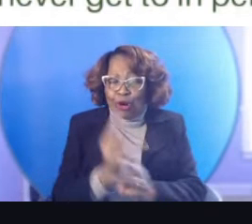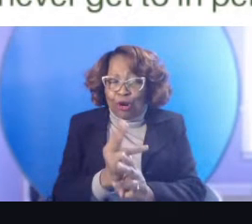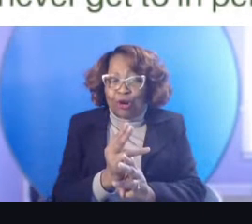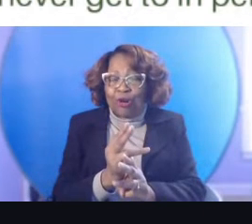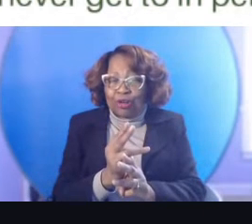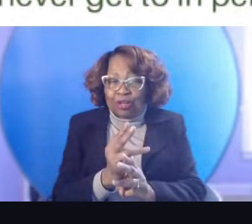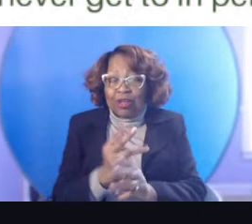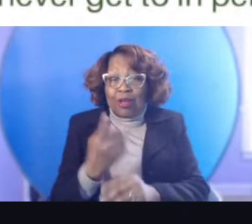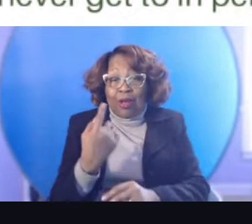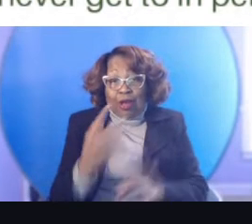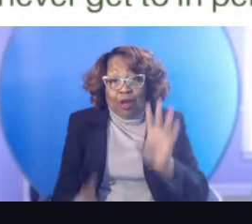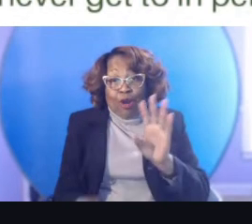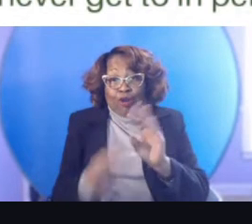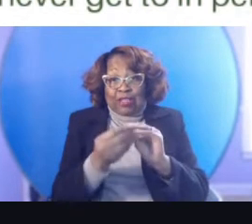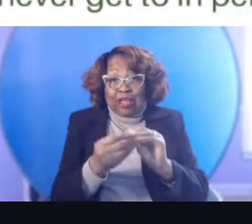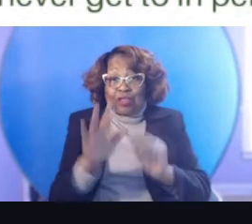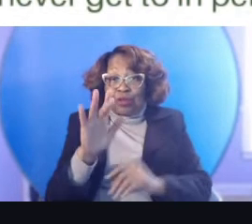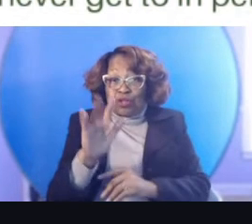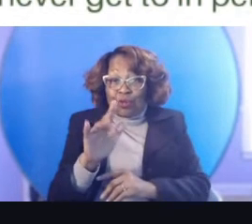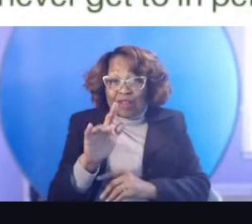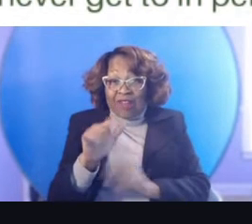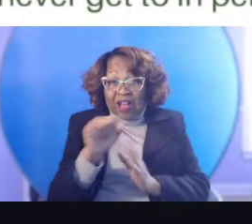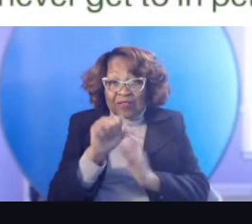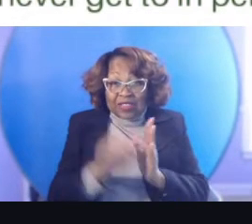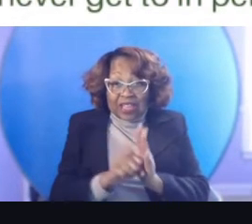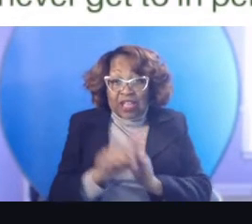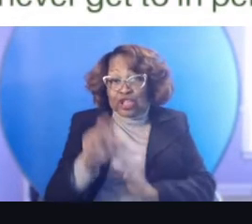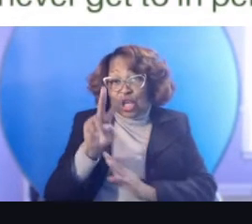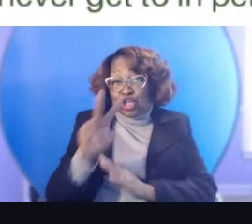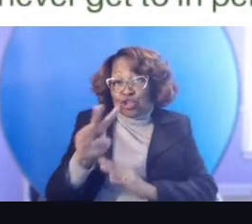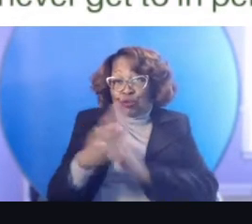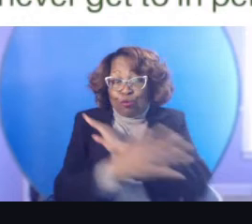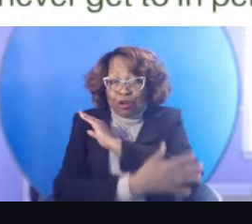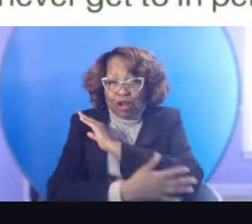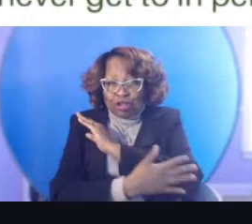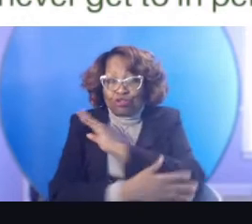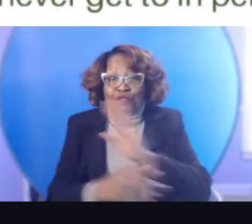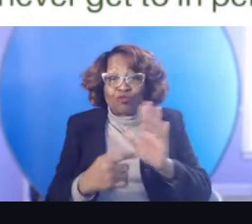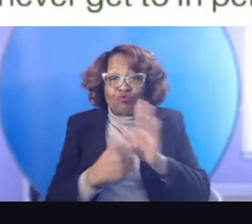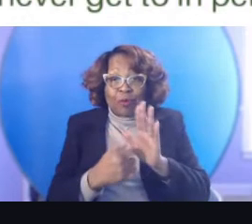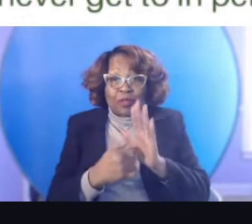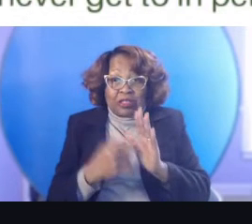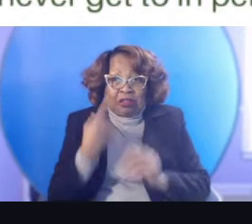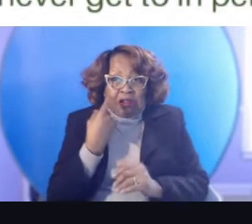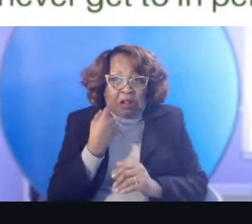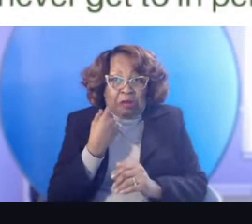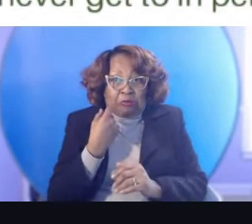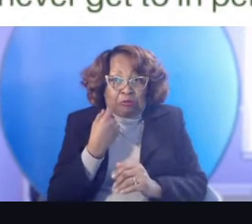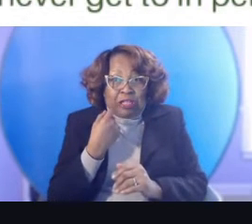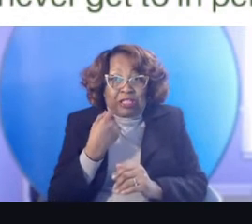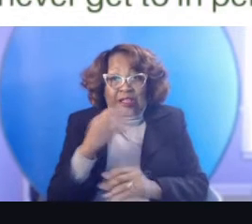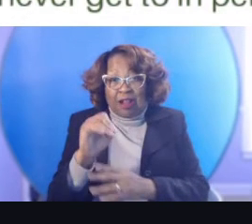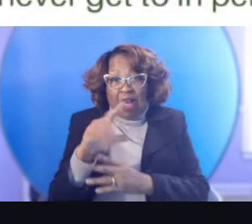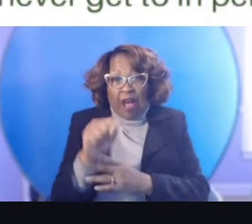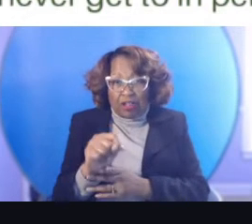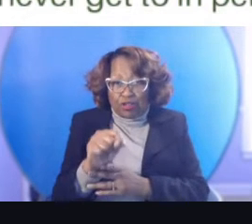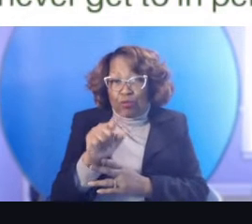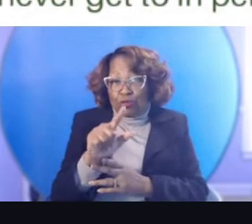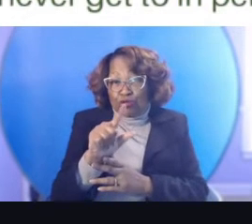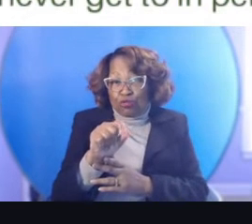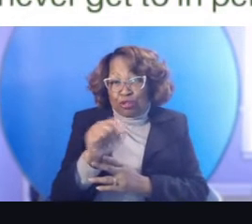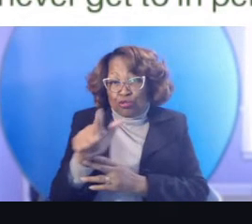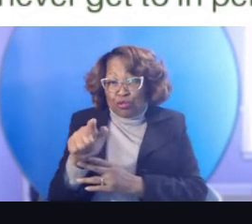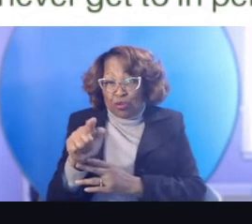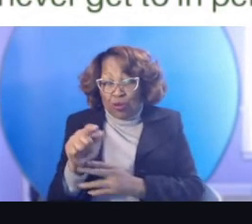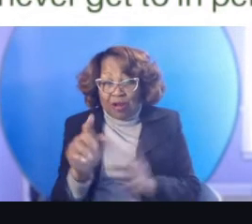we have 25 states and two countries were represented in our last summit, which took place in October of 2021. And